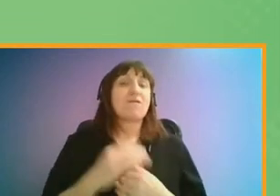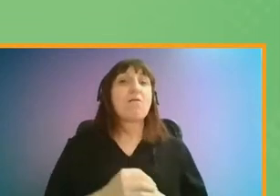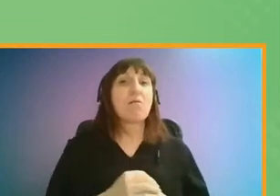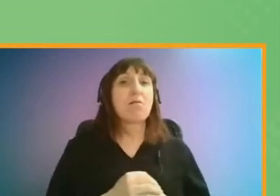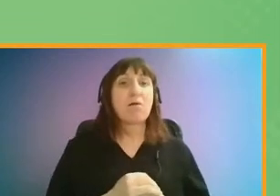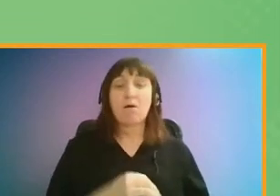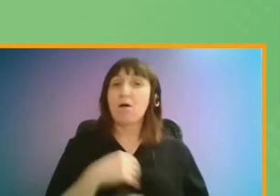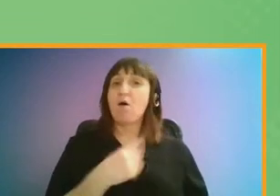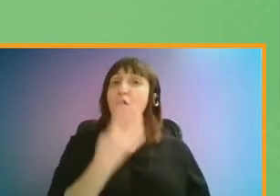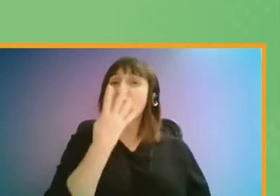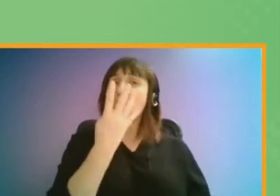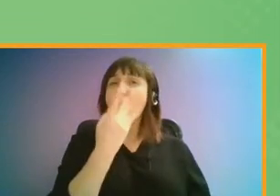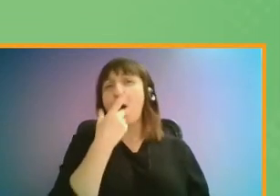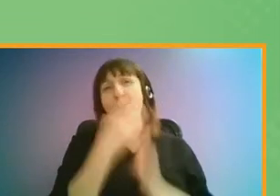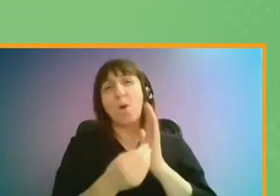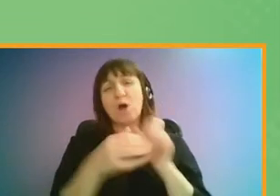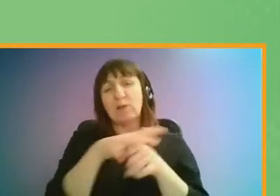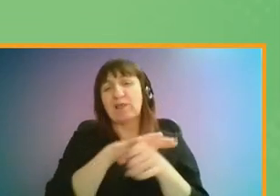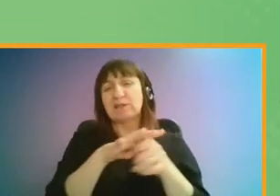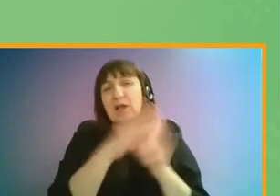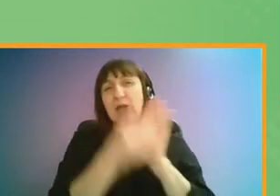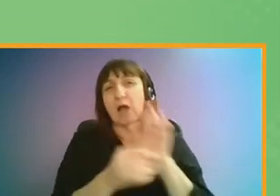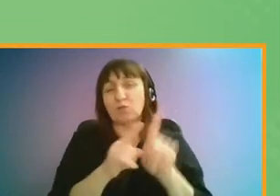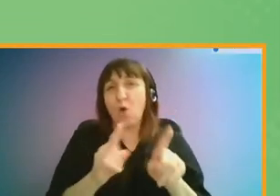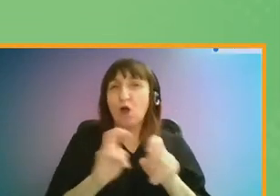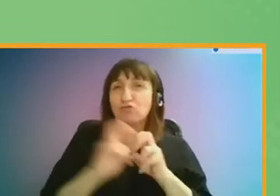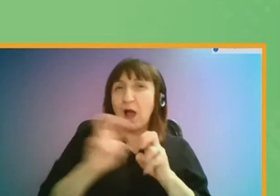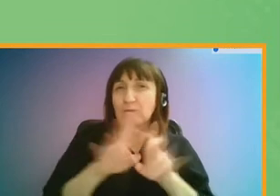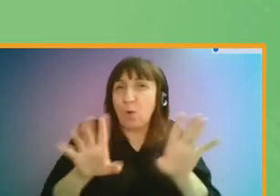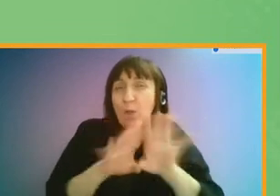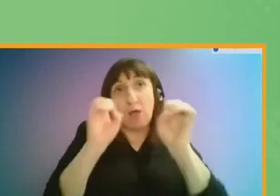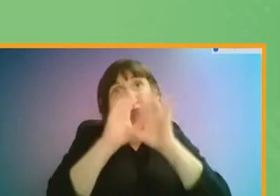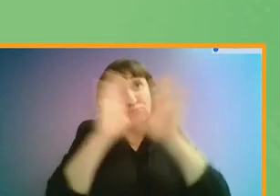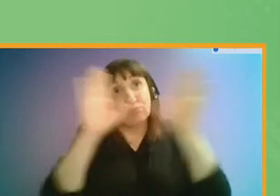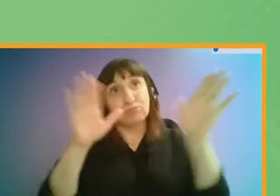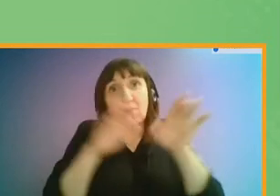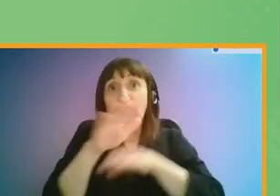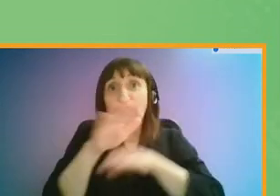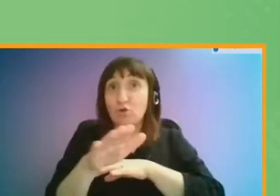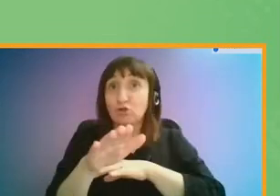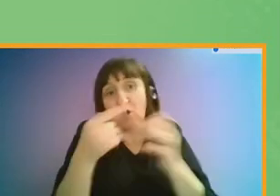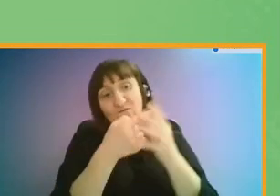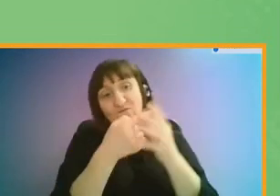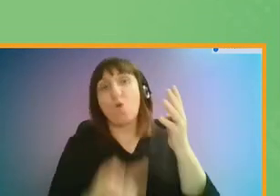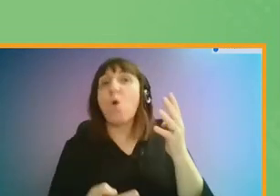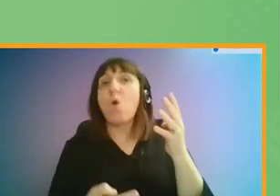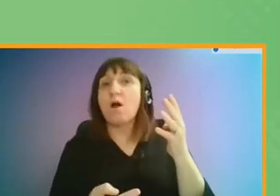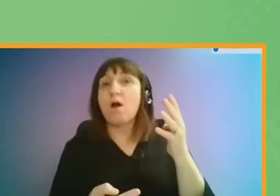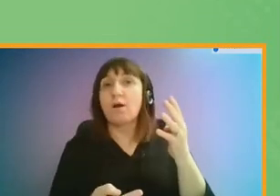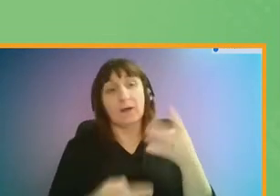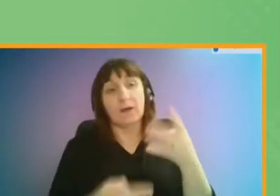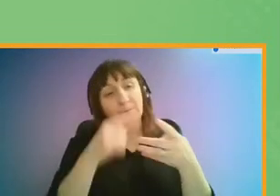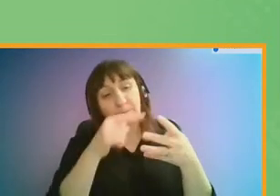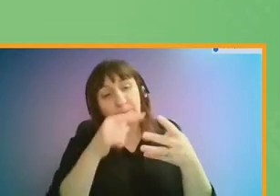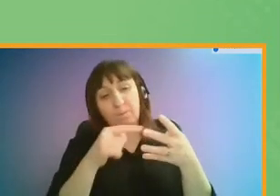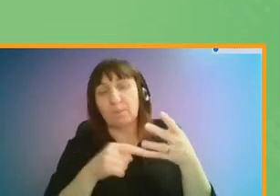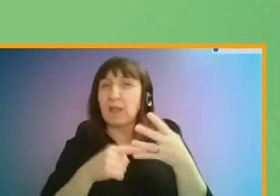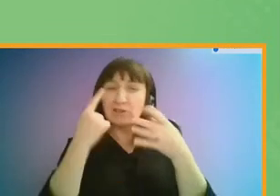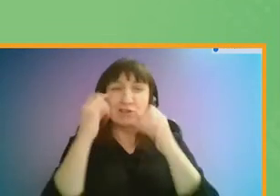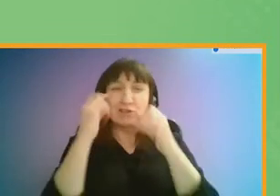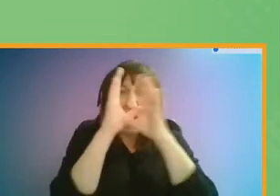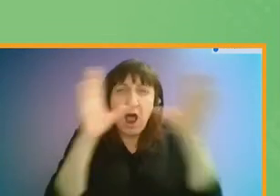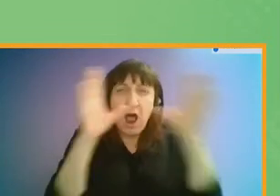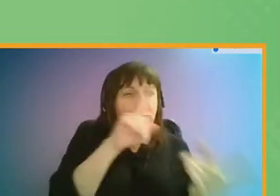created four possible scenarios to describe what transport in London might look like in the future. We came up with these as a way to capture some of the